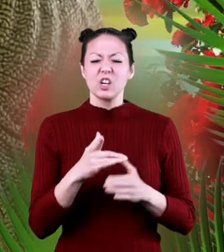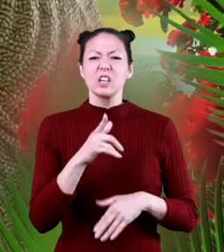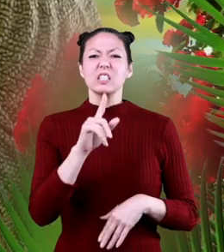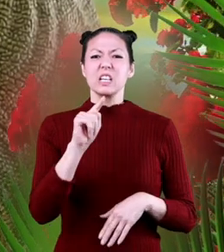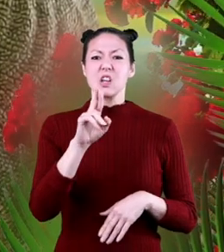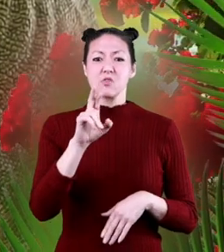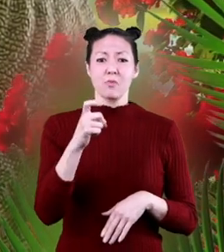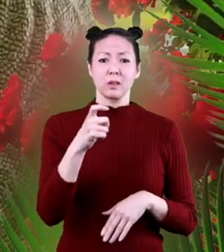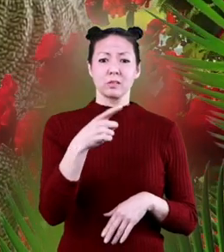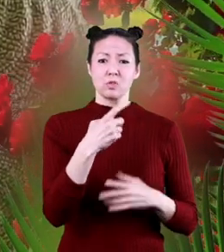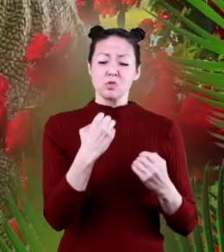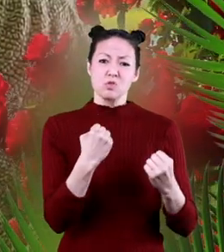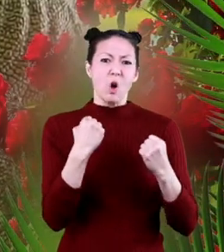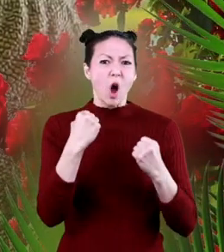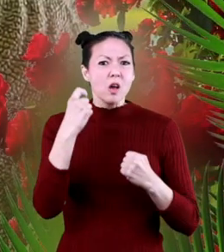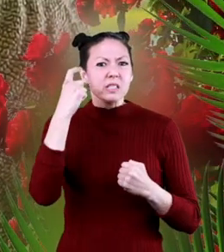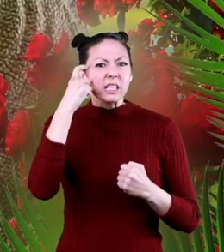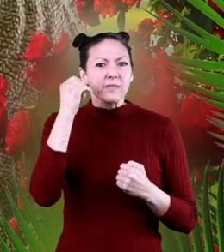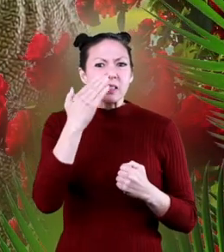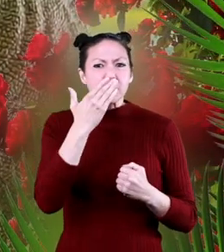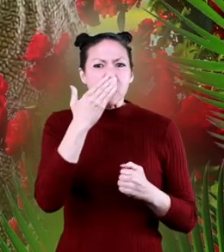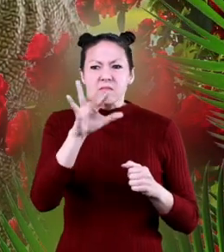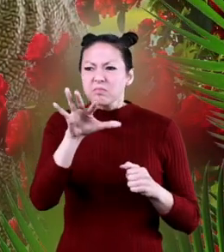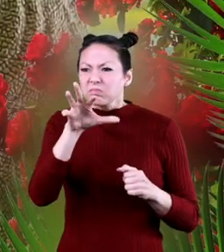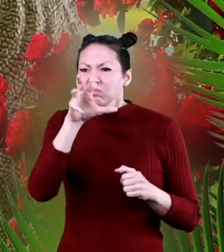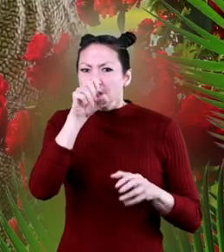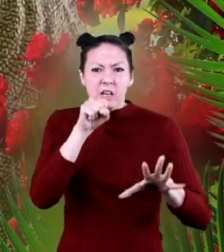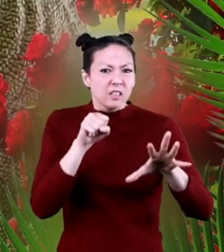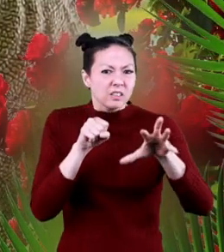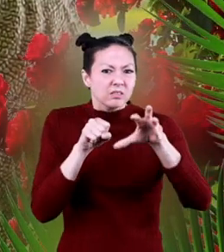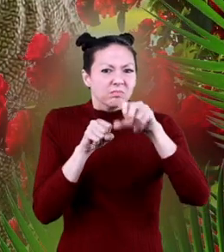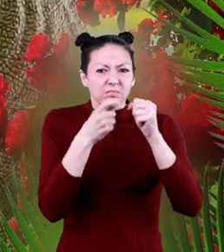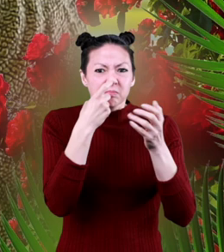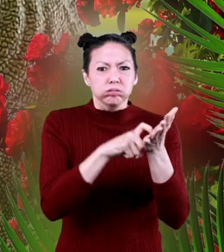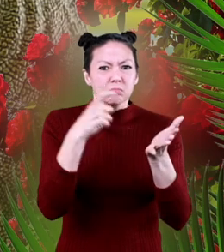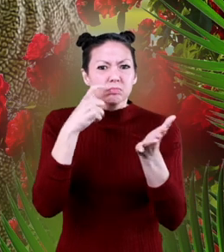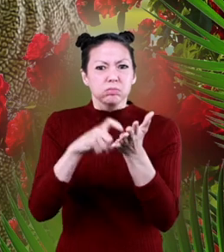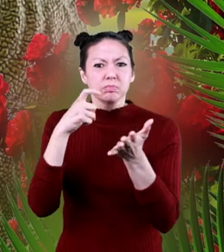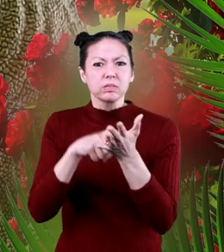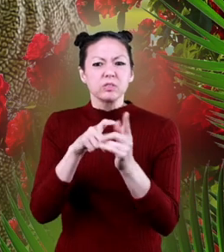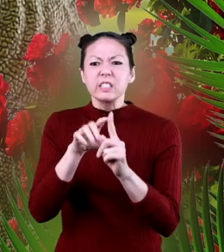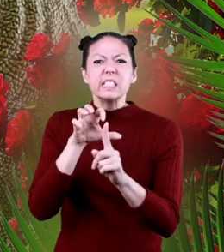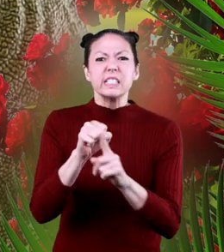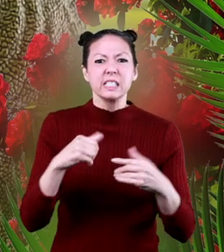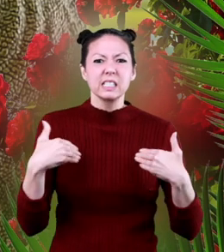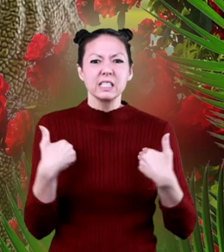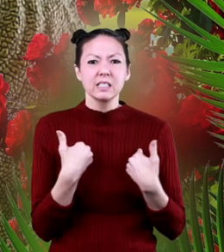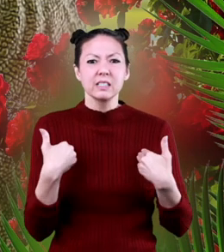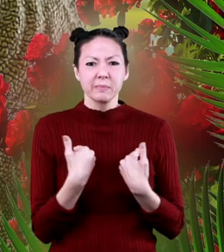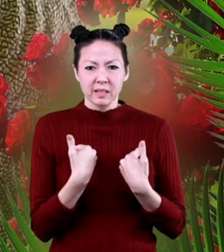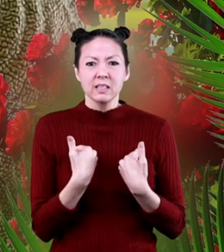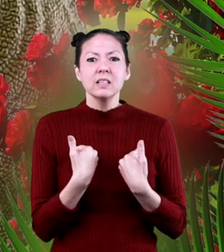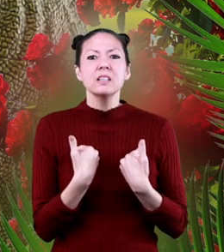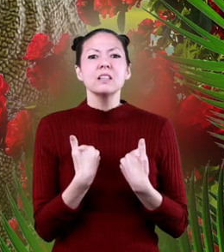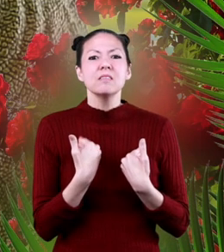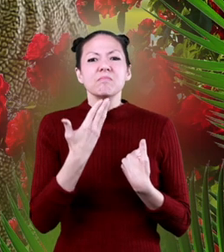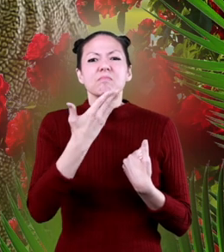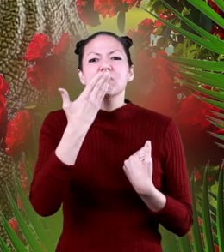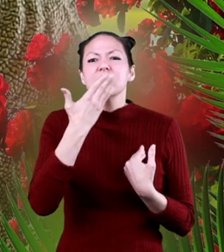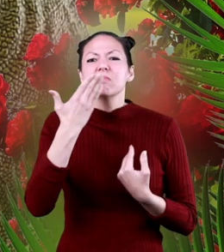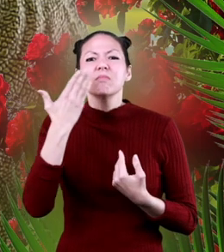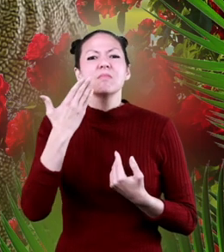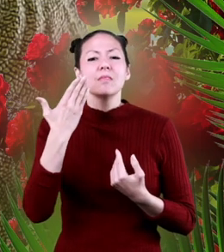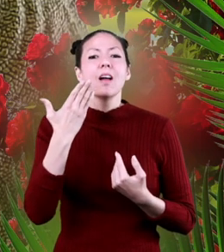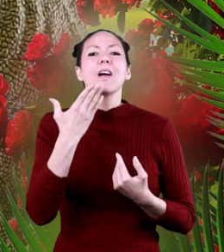Tyrannosaurus Rex also had a strong sense of smell, which helped it find prey. It also helped them